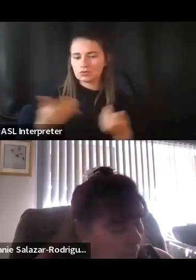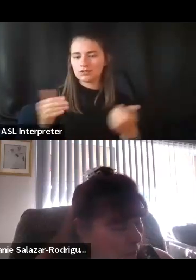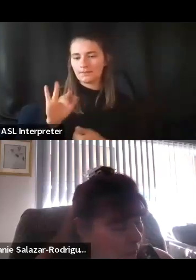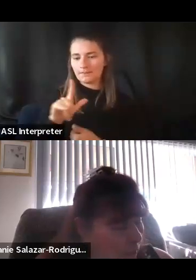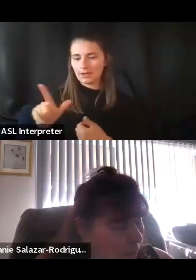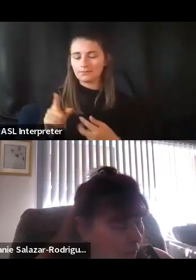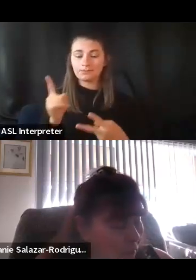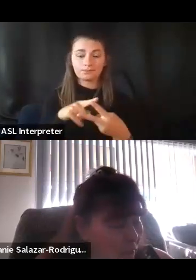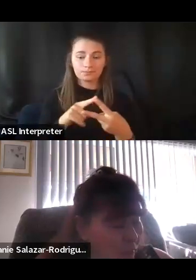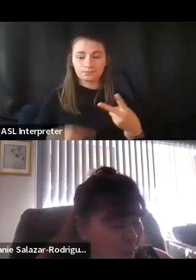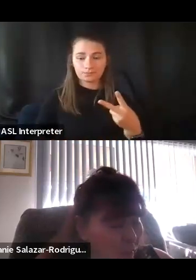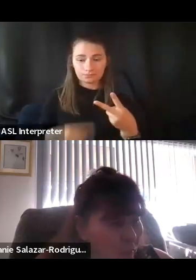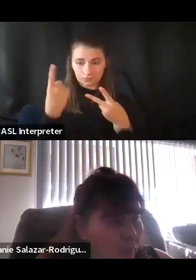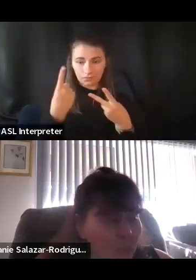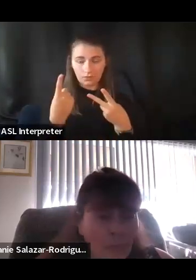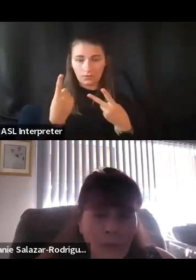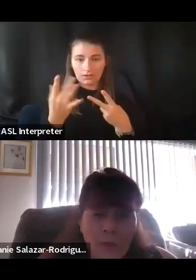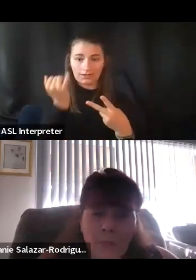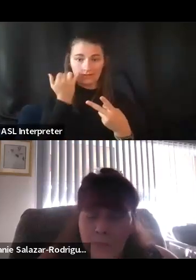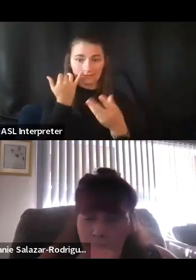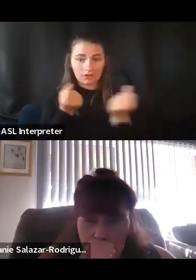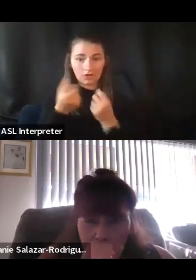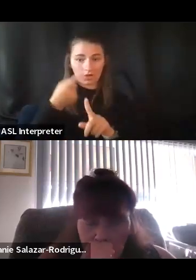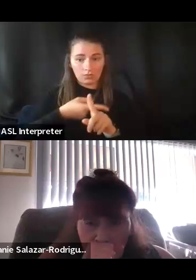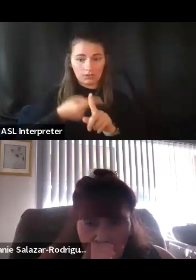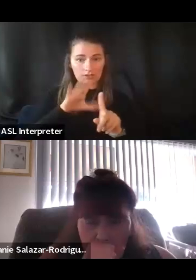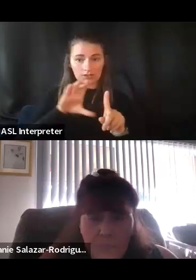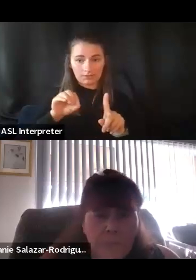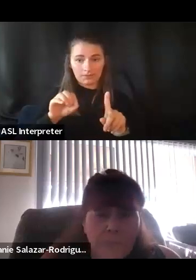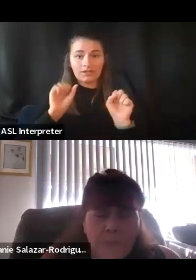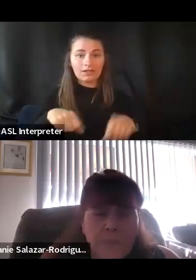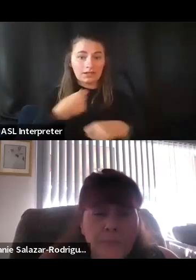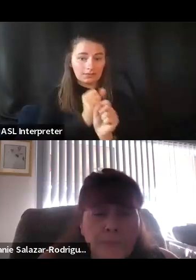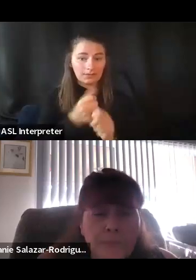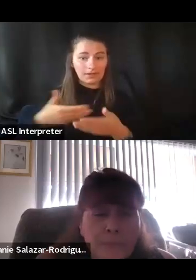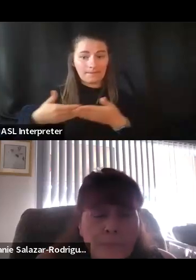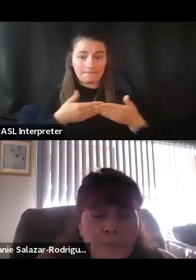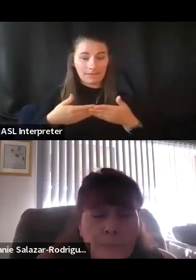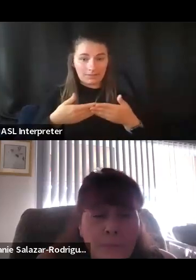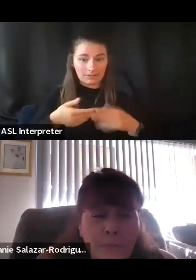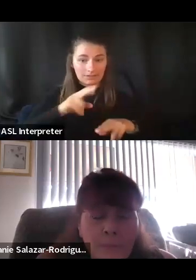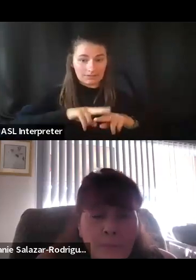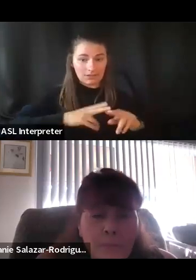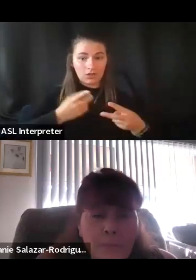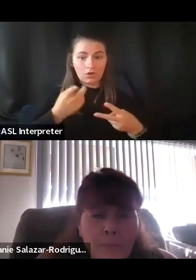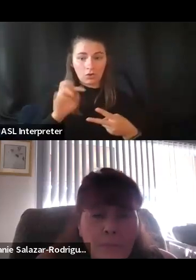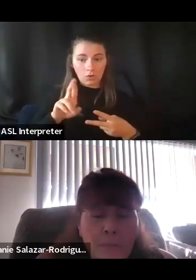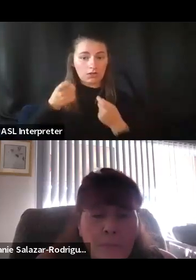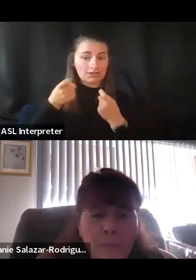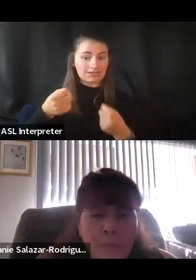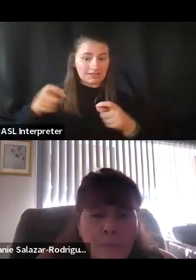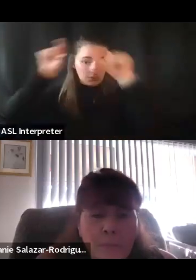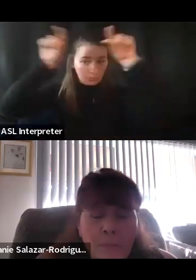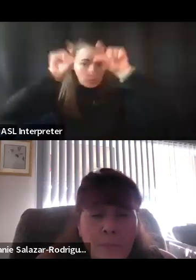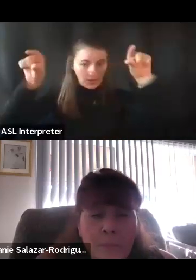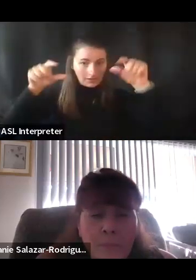One mandated that if car rental companies can make baby seats and ski racks available on their websites, then I shouldn't